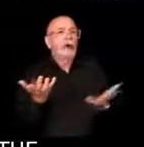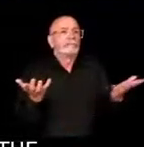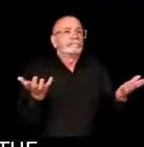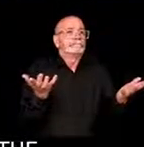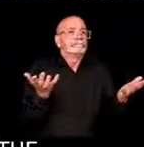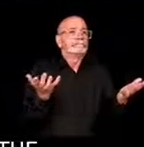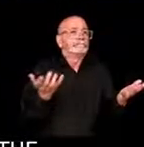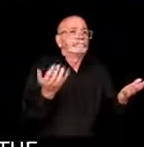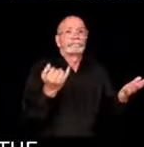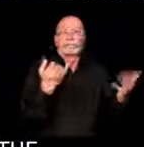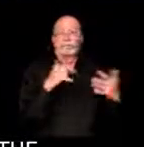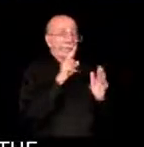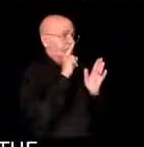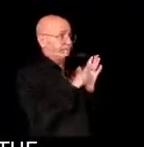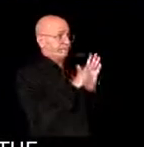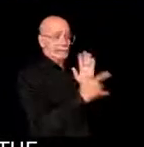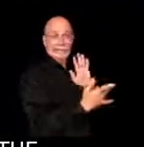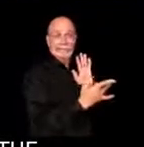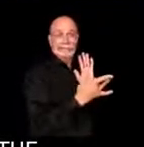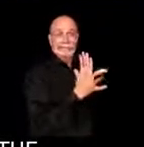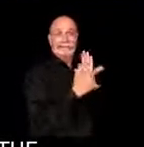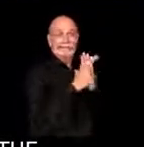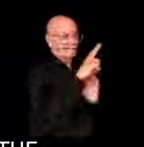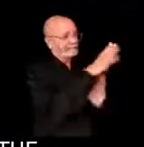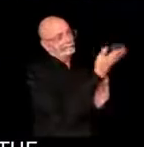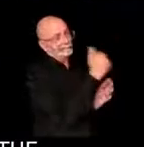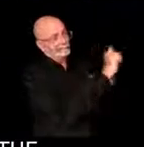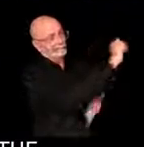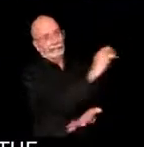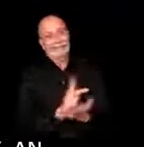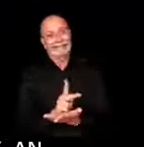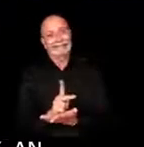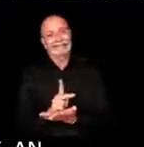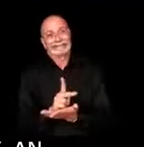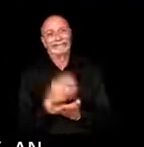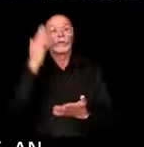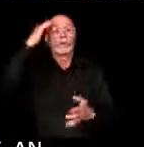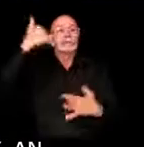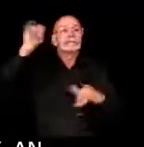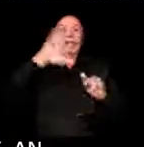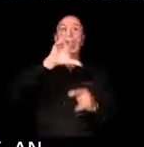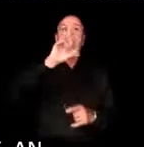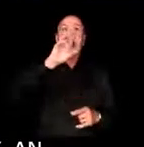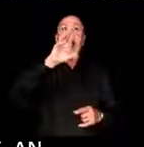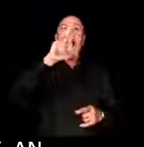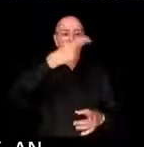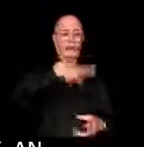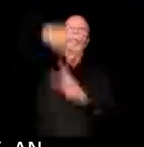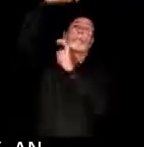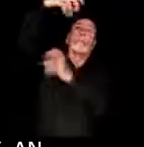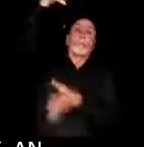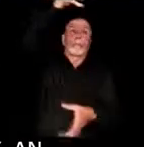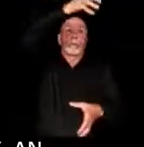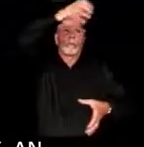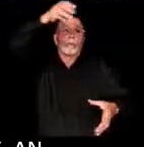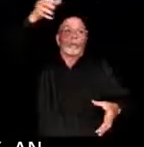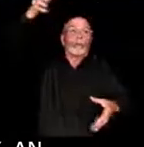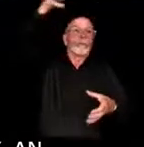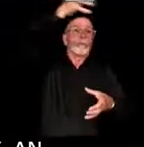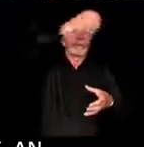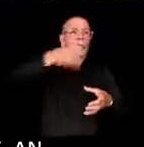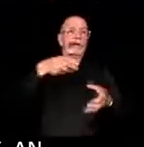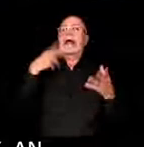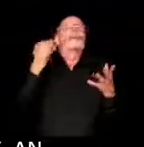investigation wise to technically retrieve it? Like, I don't know if it's sitting in the cloud base. I don't know, like, I don't have any of any of that information. So there,